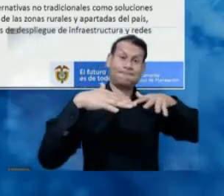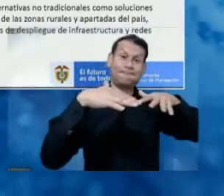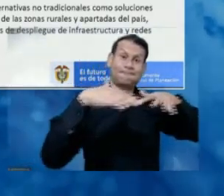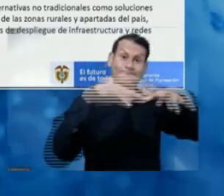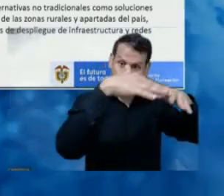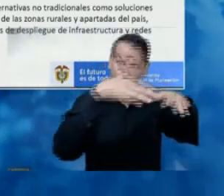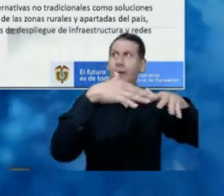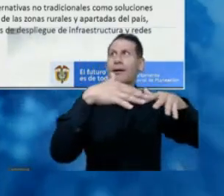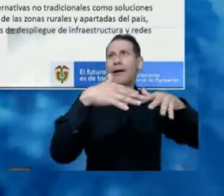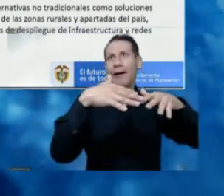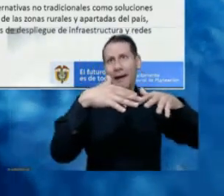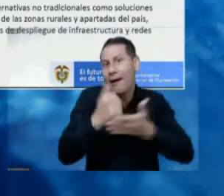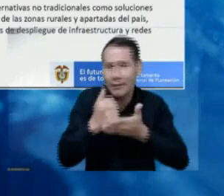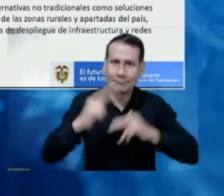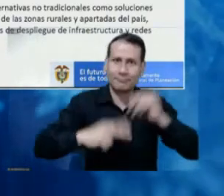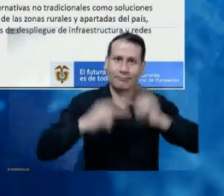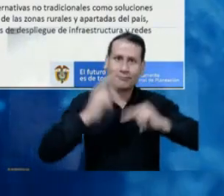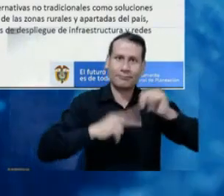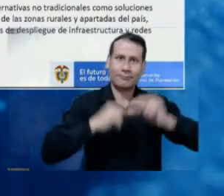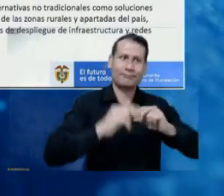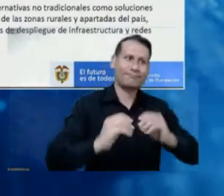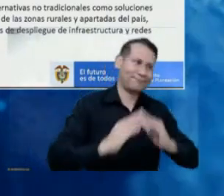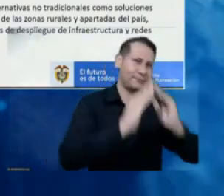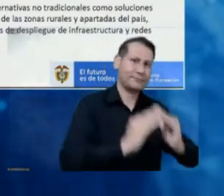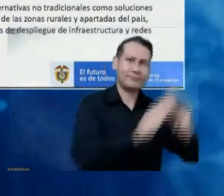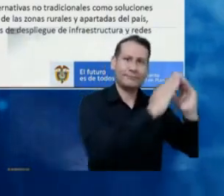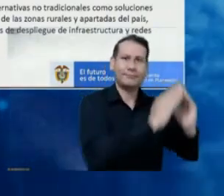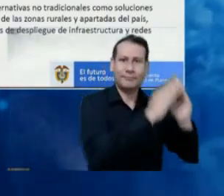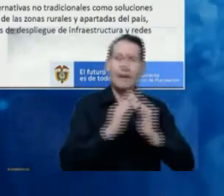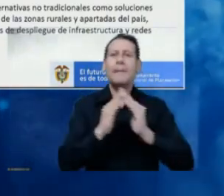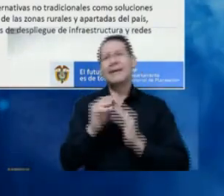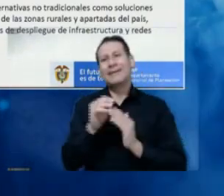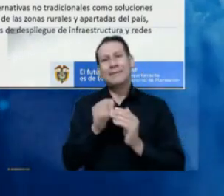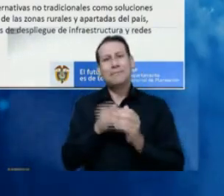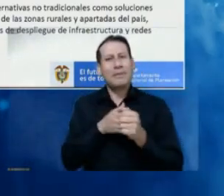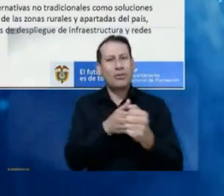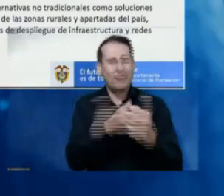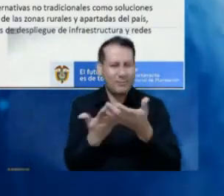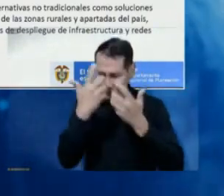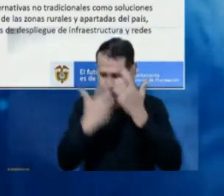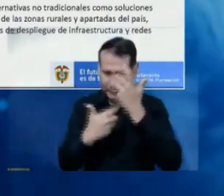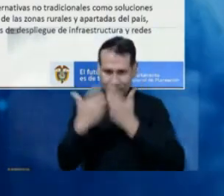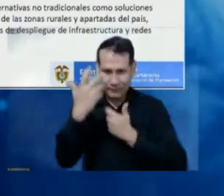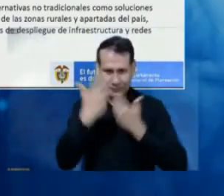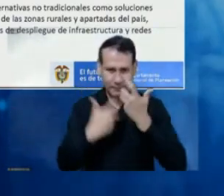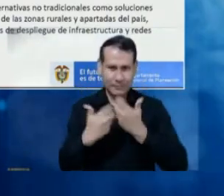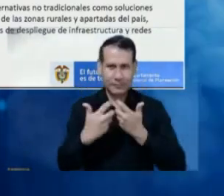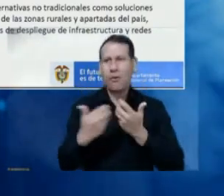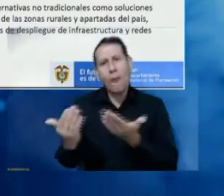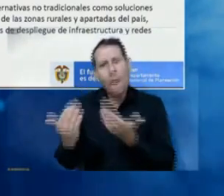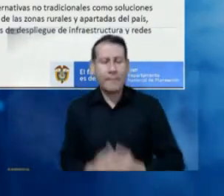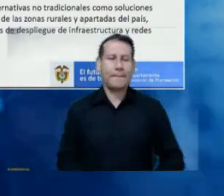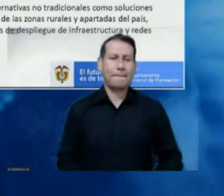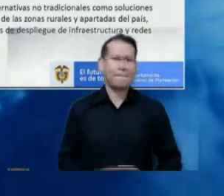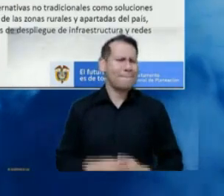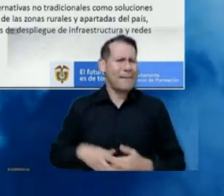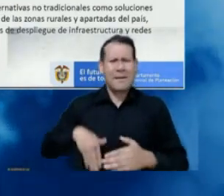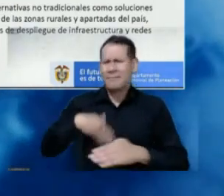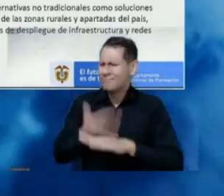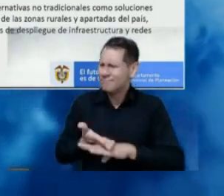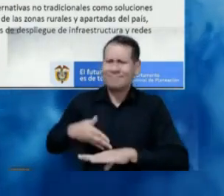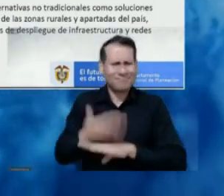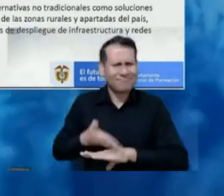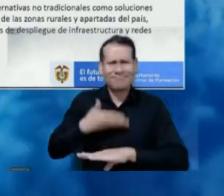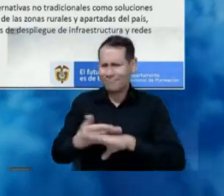motivate the deployment infrastructure. Also, methodologies for evaluation, proposed modifications, everything that is needed.